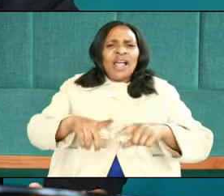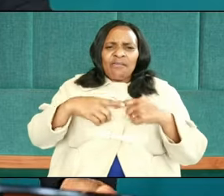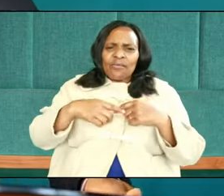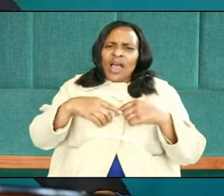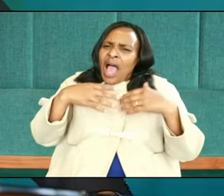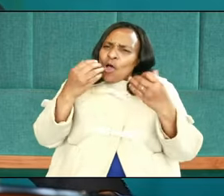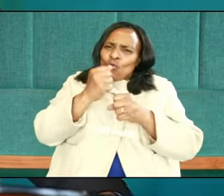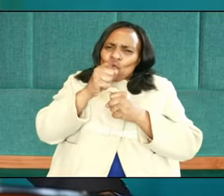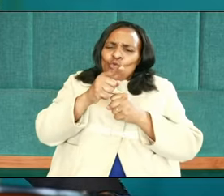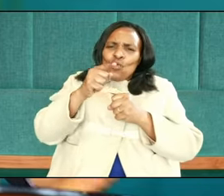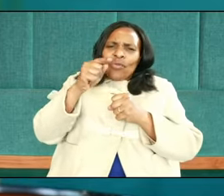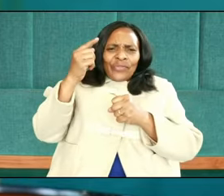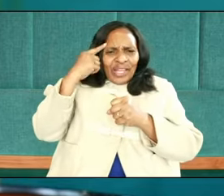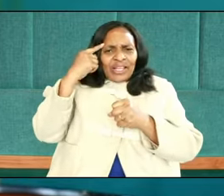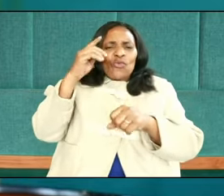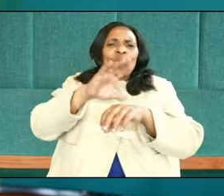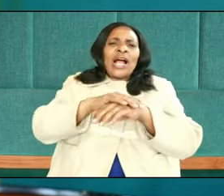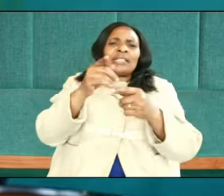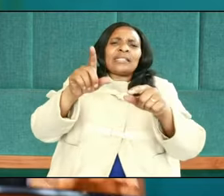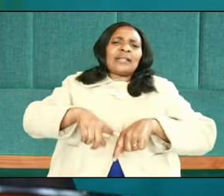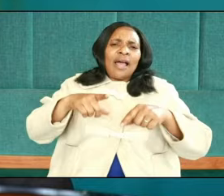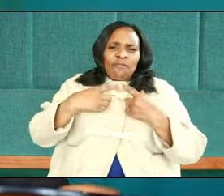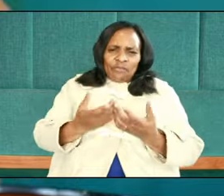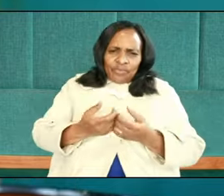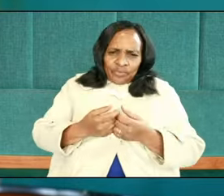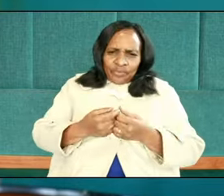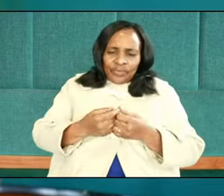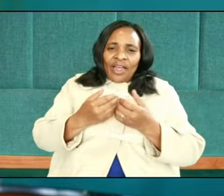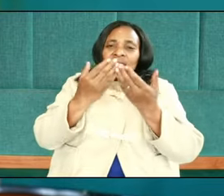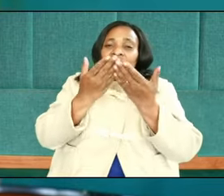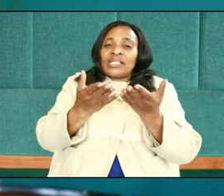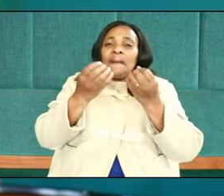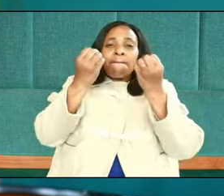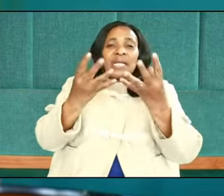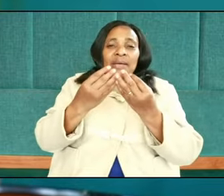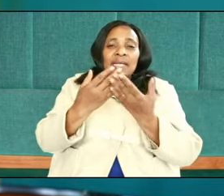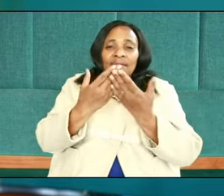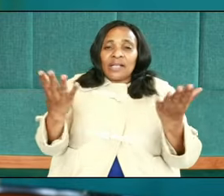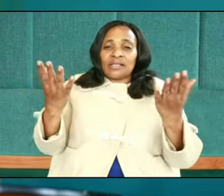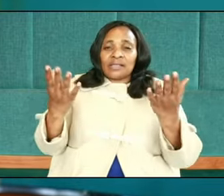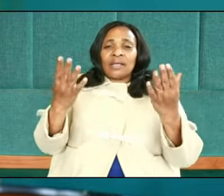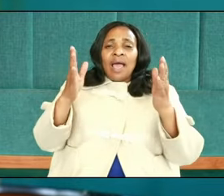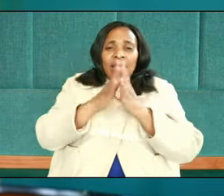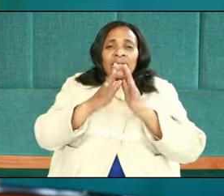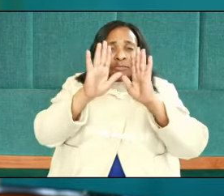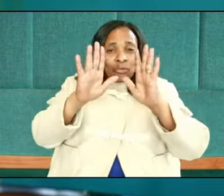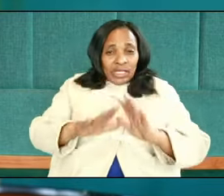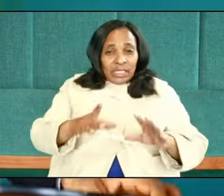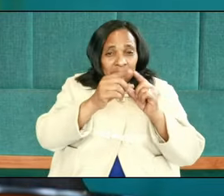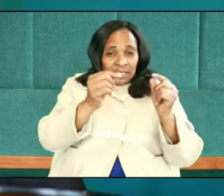do you think you got that? The essence of this text, the essential message that the author wants to